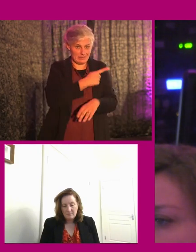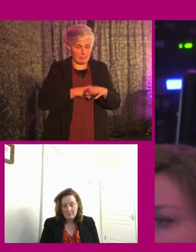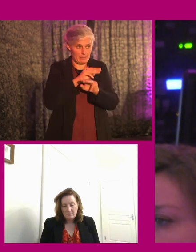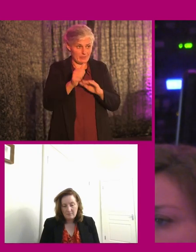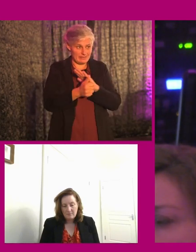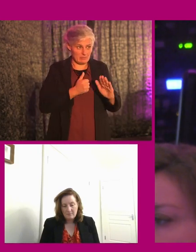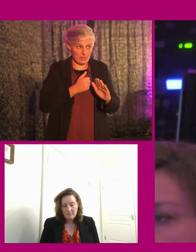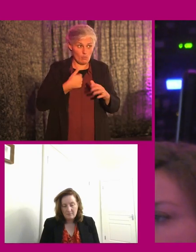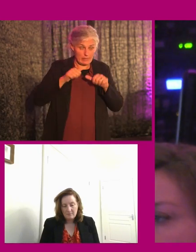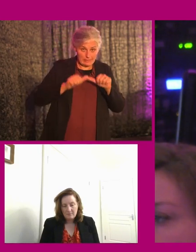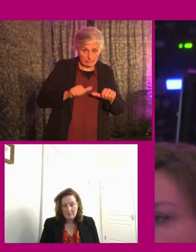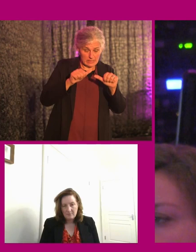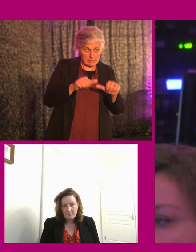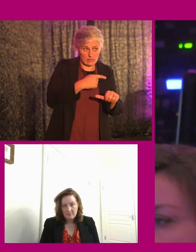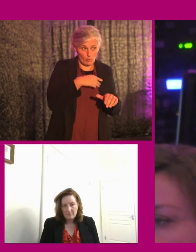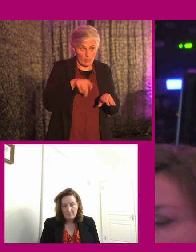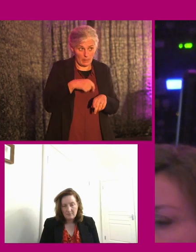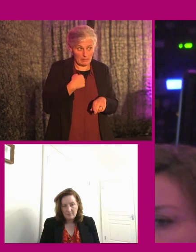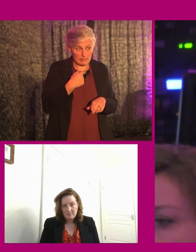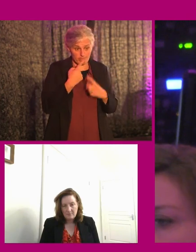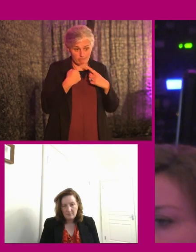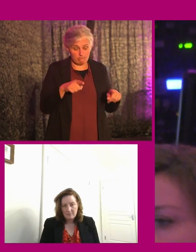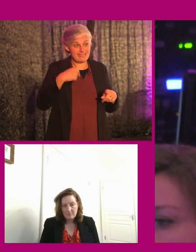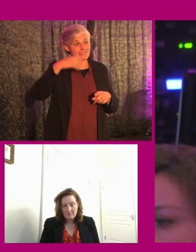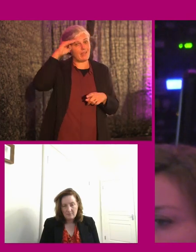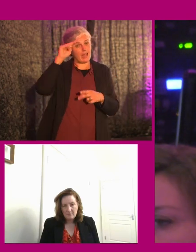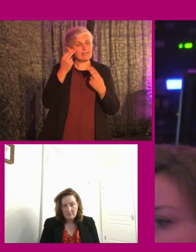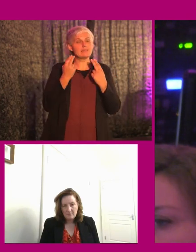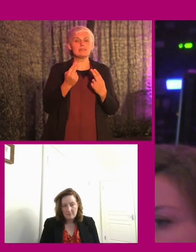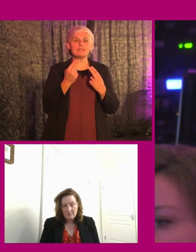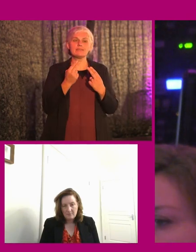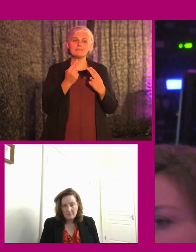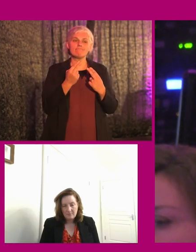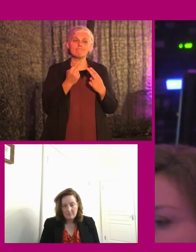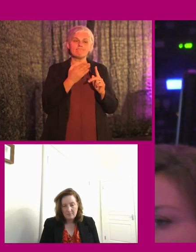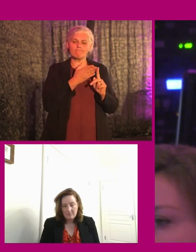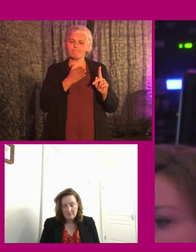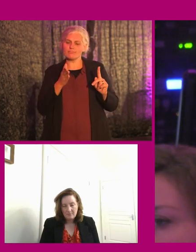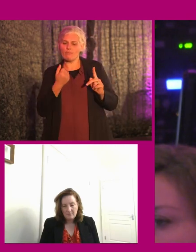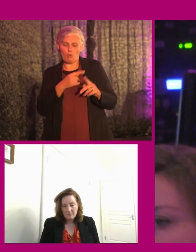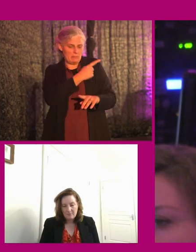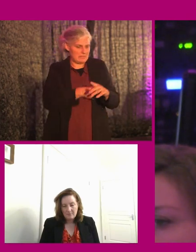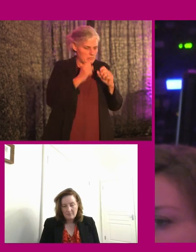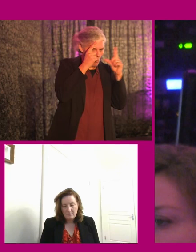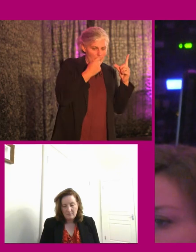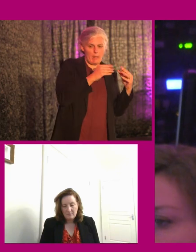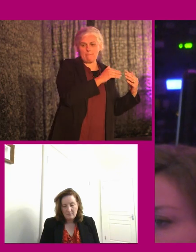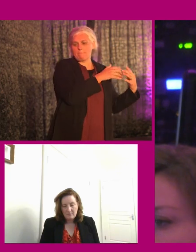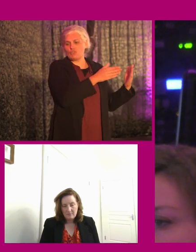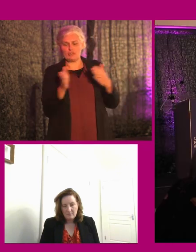would you agree with that statement and that we in Ireland need to move from disability awareness to disability equality?